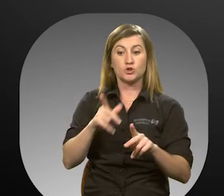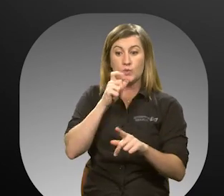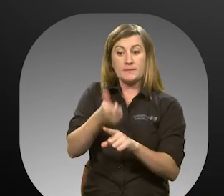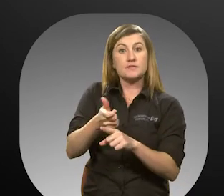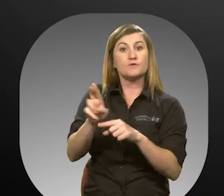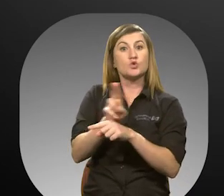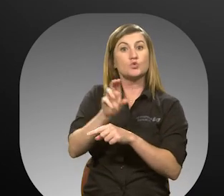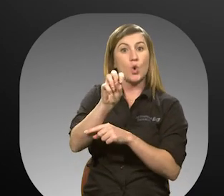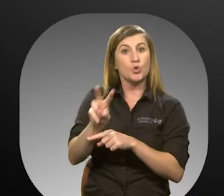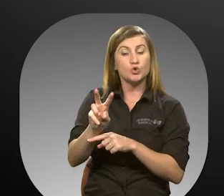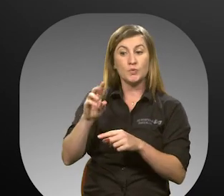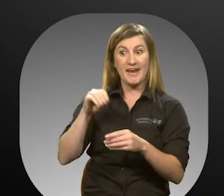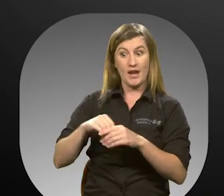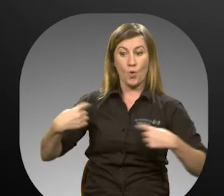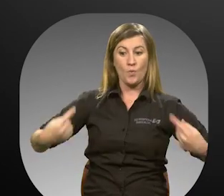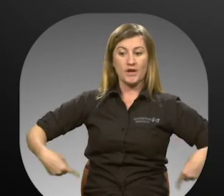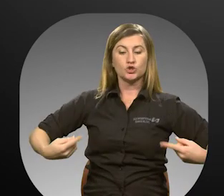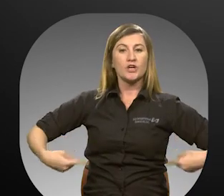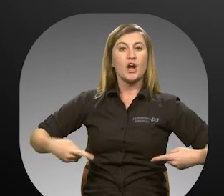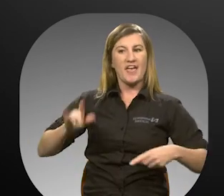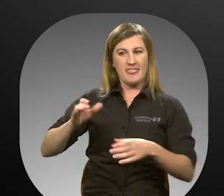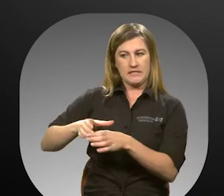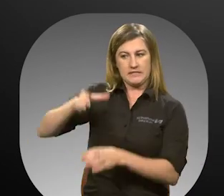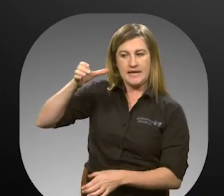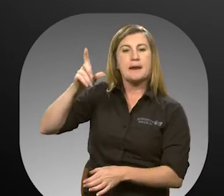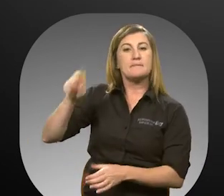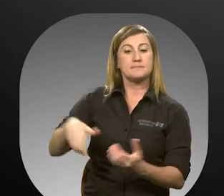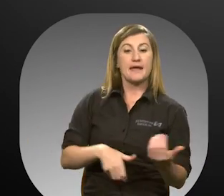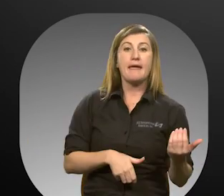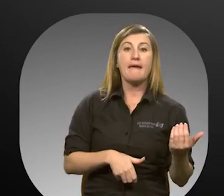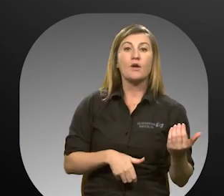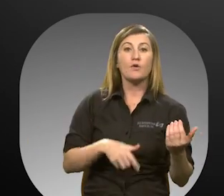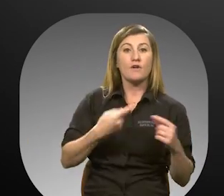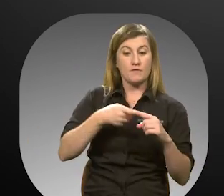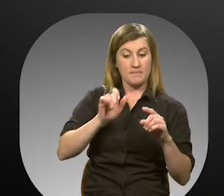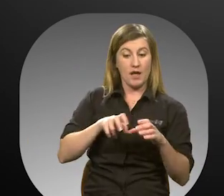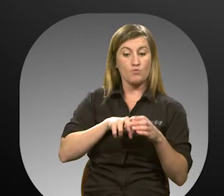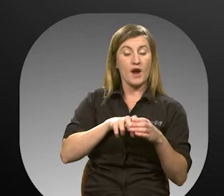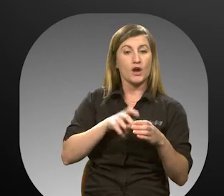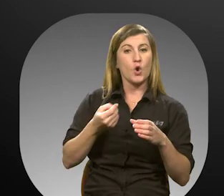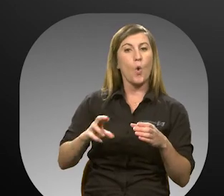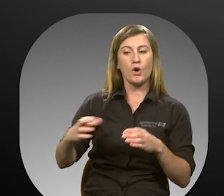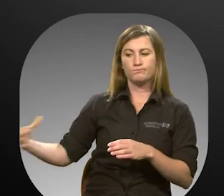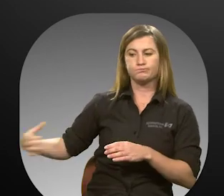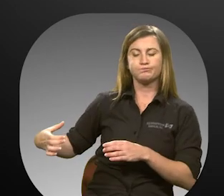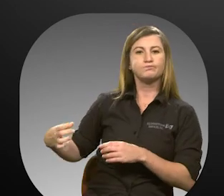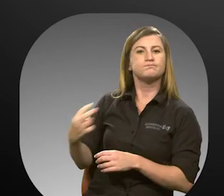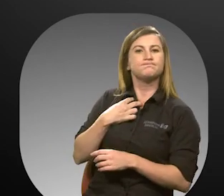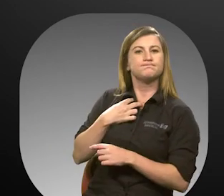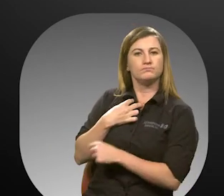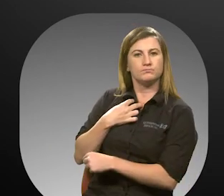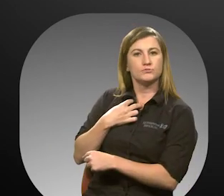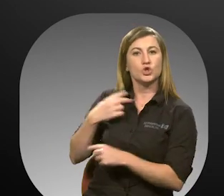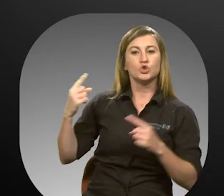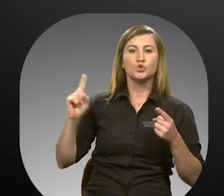oxygen and a wheelchair, the oxygen tank must be carried by the passenger or in a carrier affixed to the wheelchair.